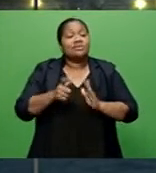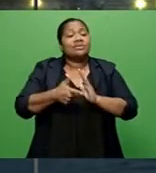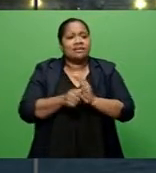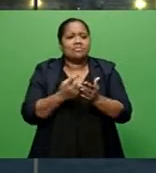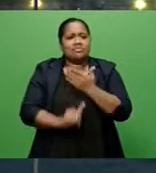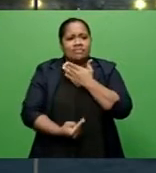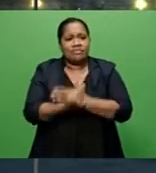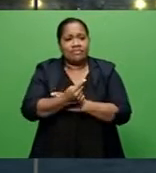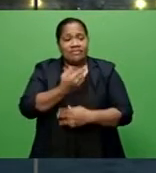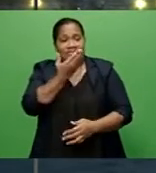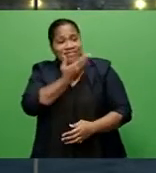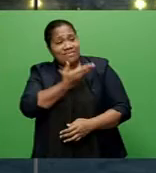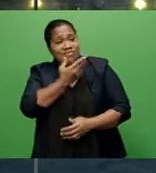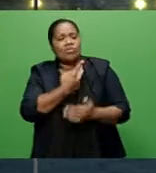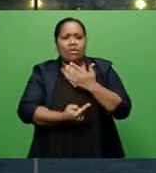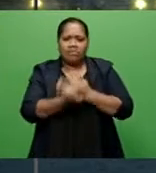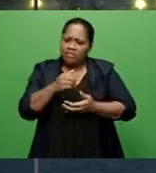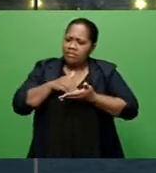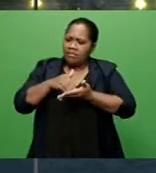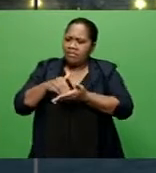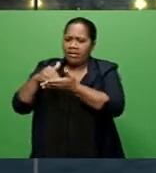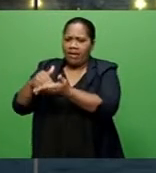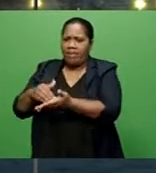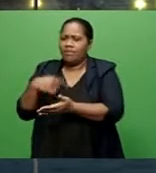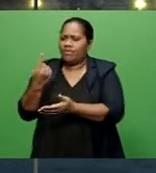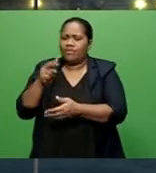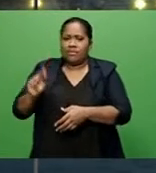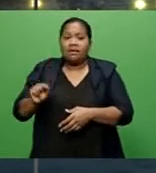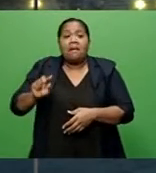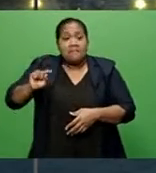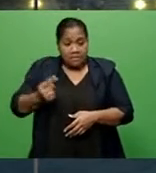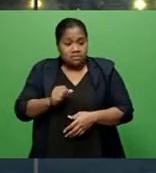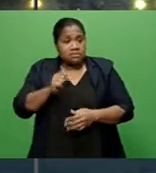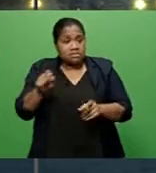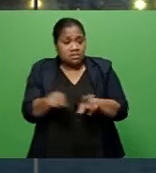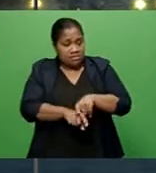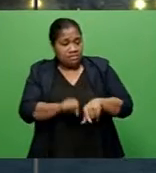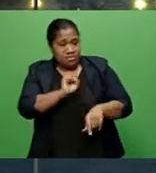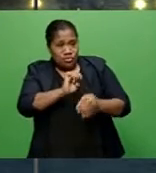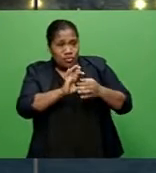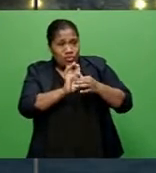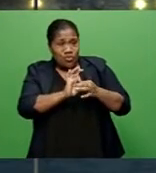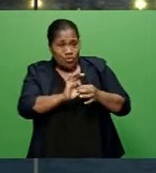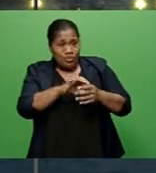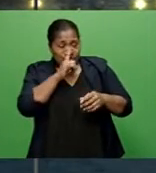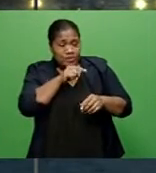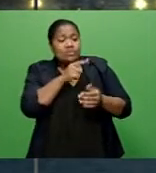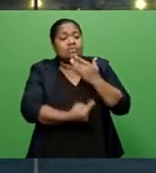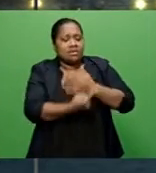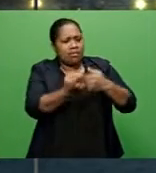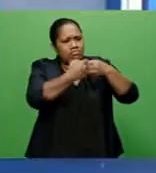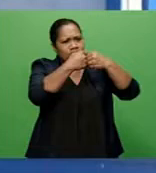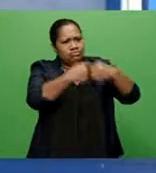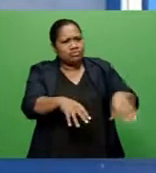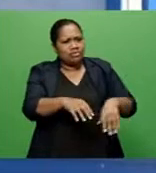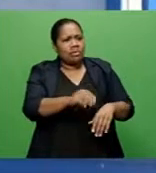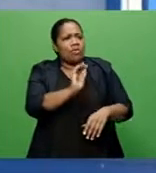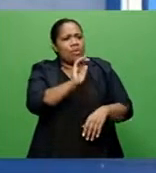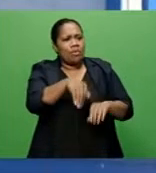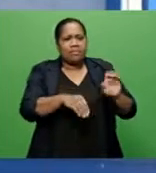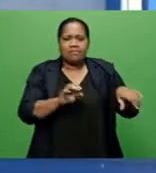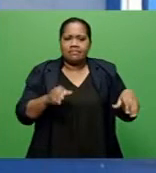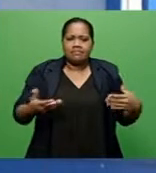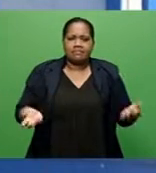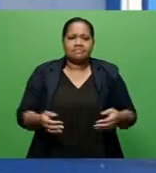was helping those in need. His own in Lambasa were also enduring the strong winds which partially damaged their home. I feel